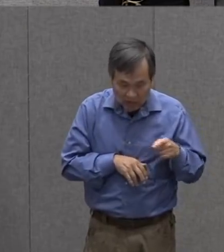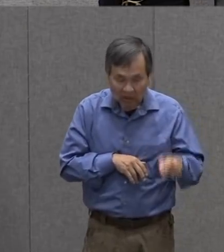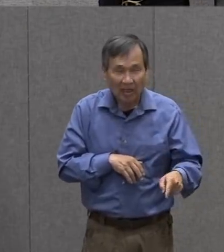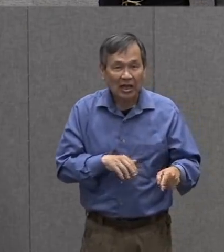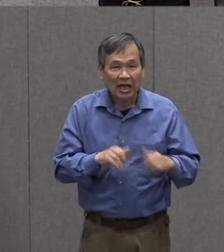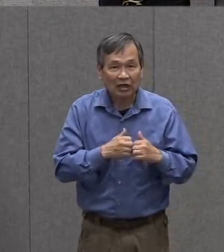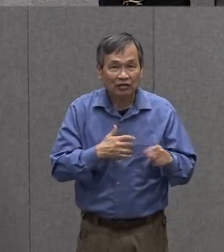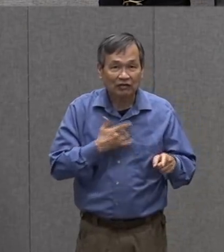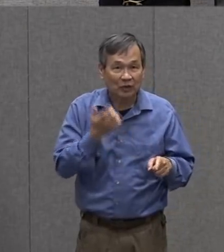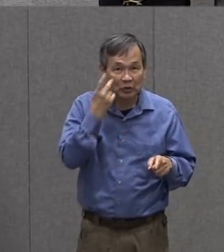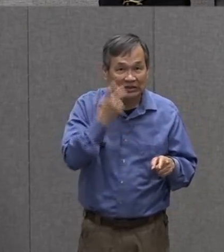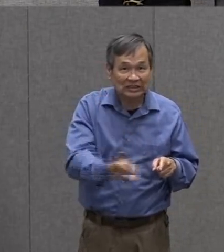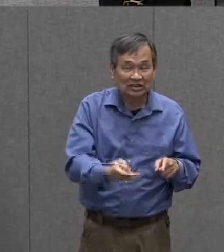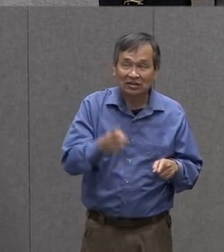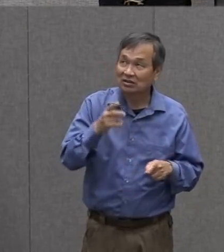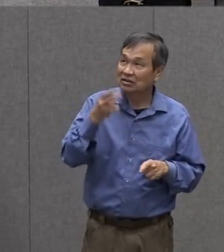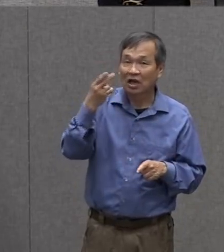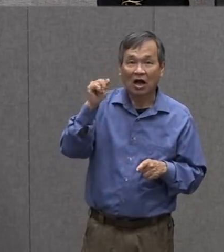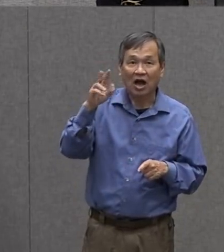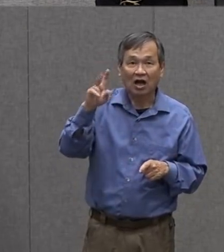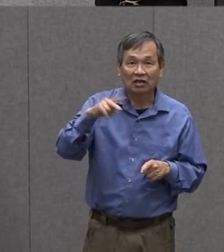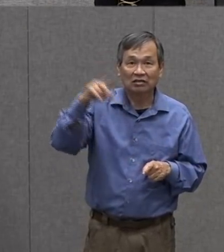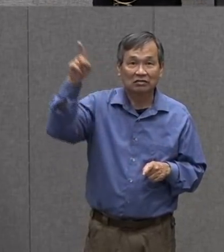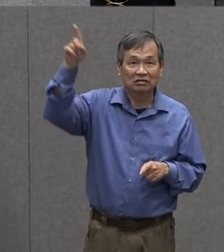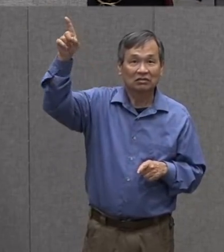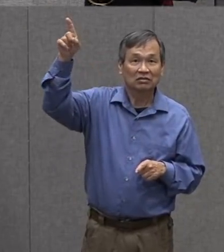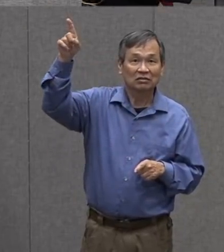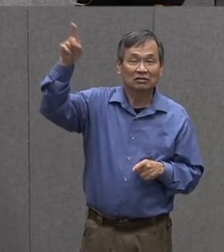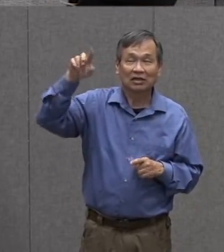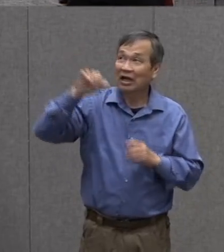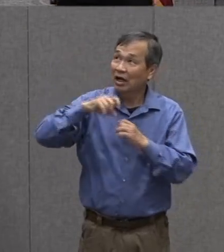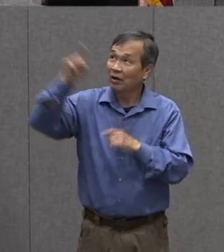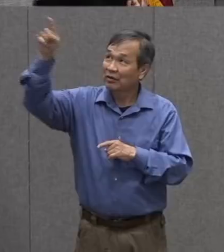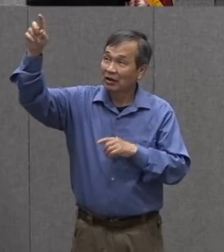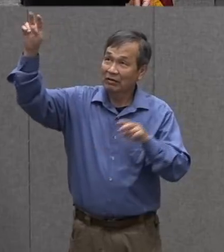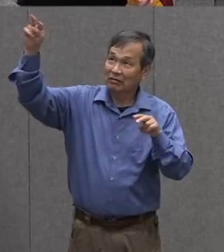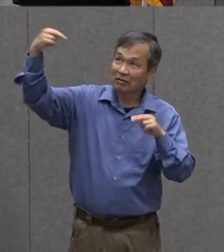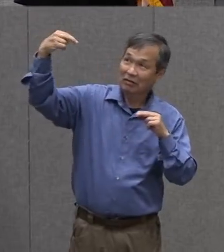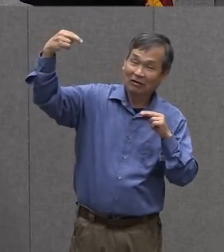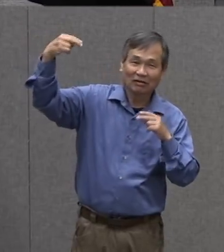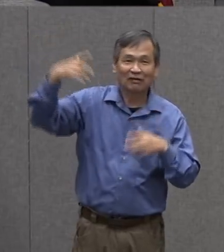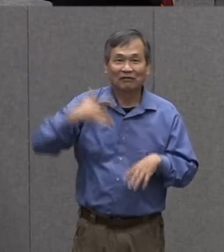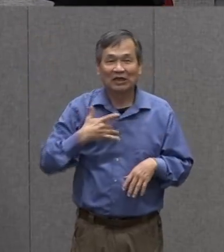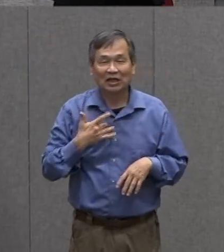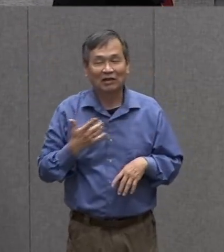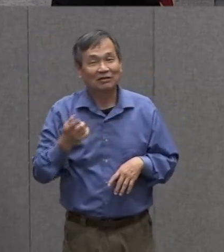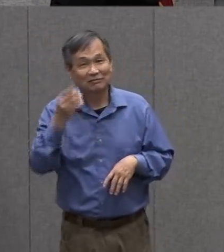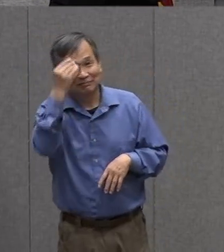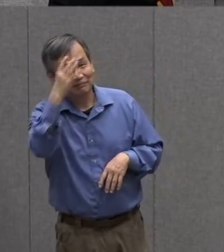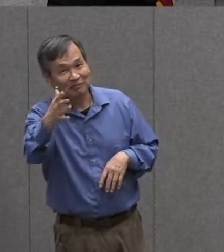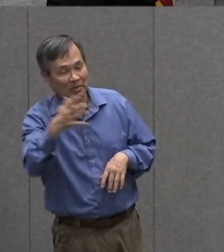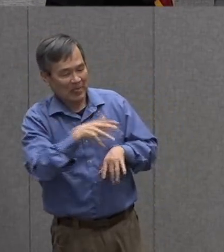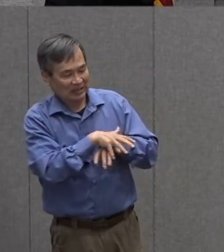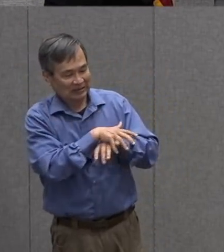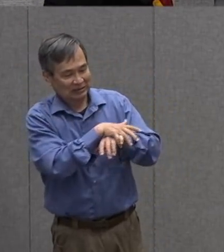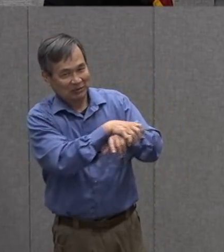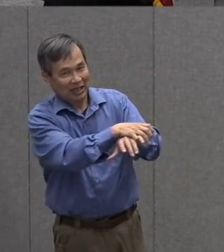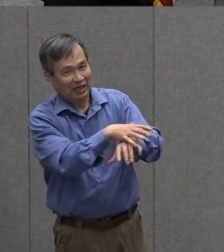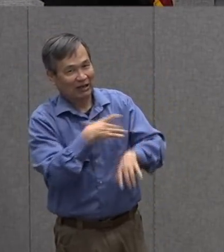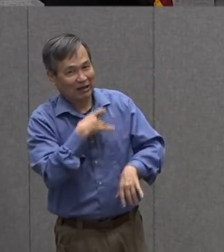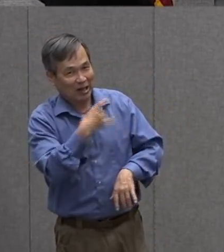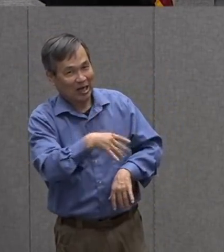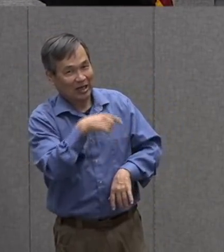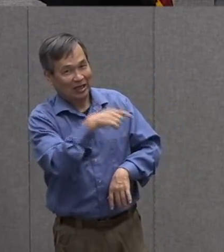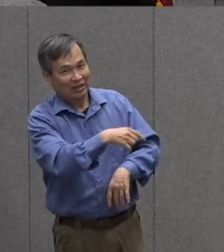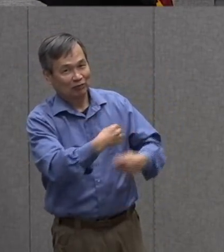ecosystem how do i feel i feel don't like spiders so it frightens me so who are some other people